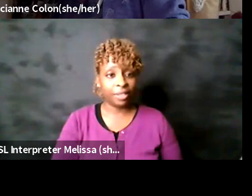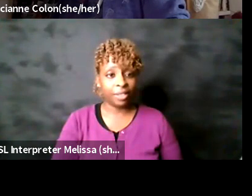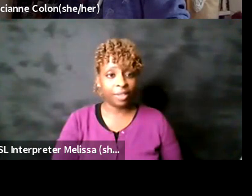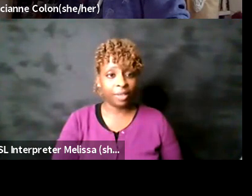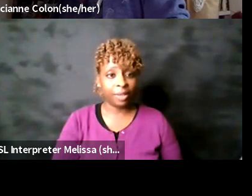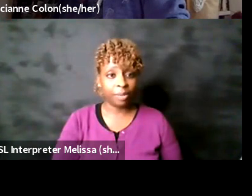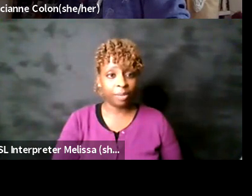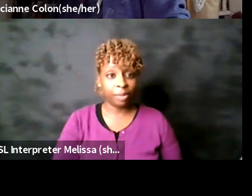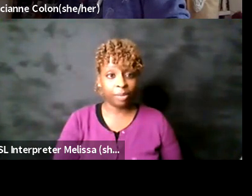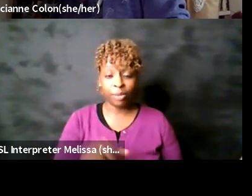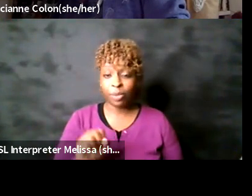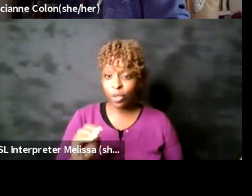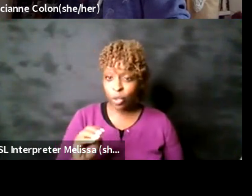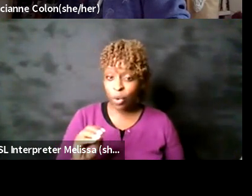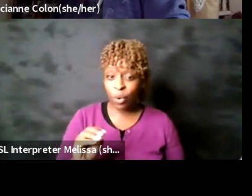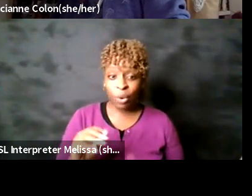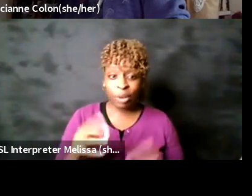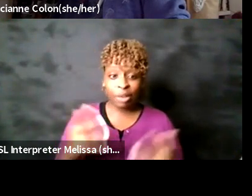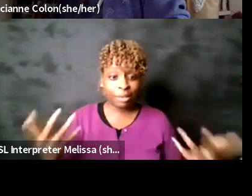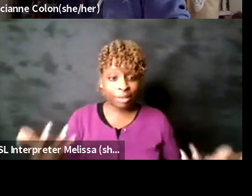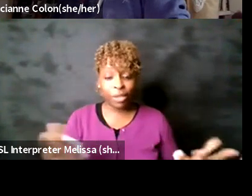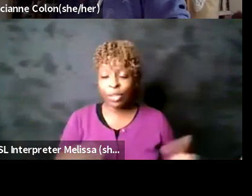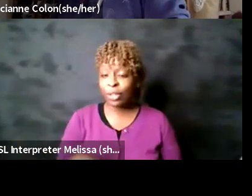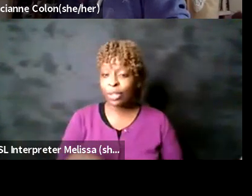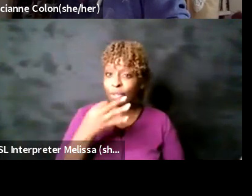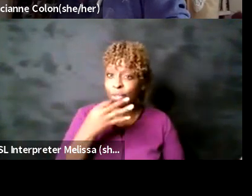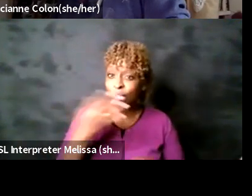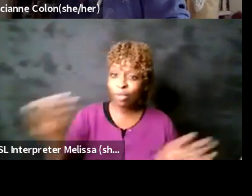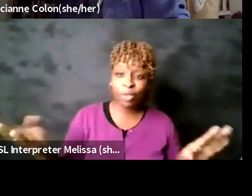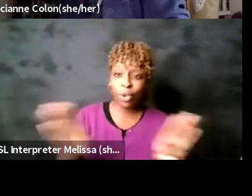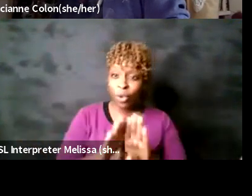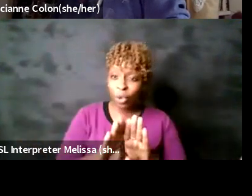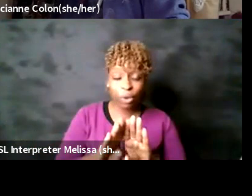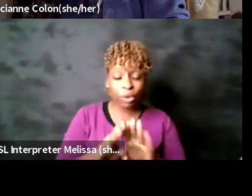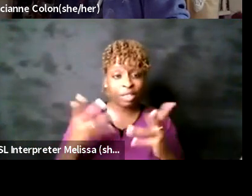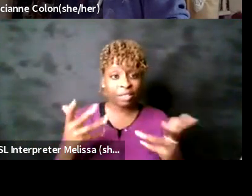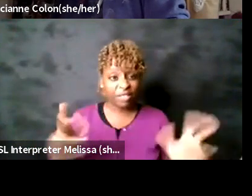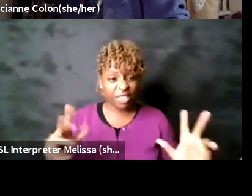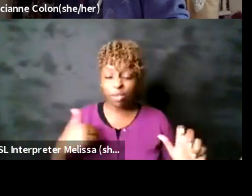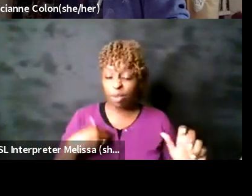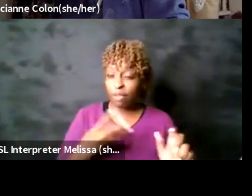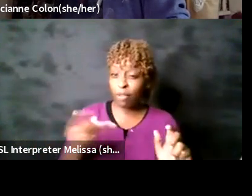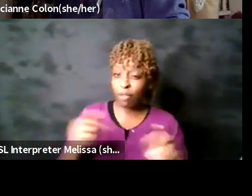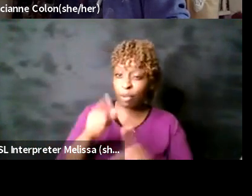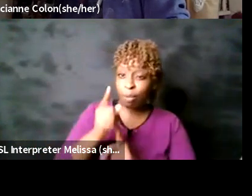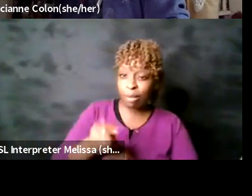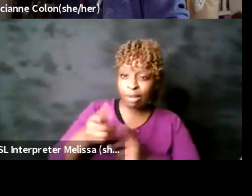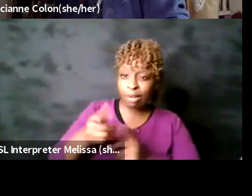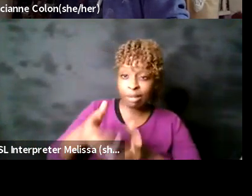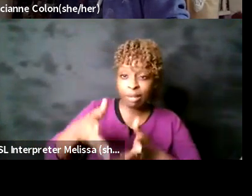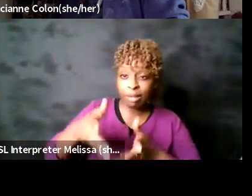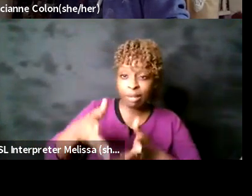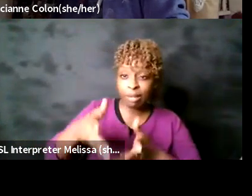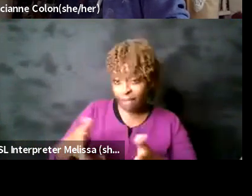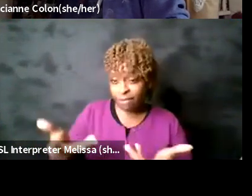so y'all we are coming to a close we got a couple minutes left i wouldn't mind going around the room and hearing um just like a couple